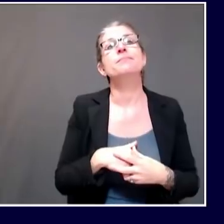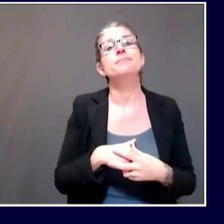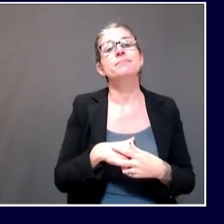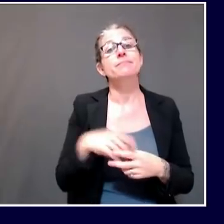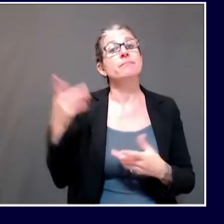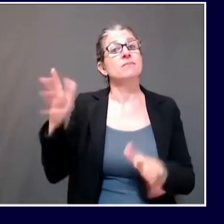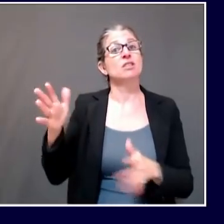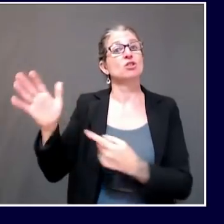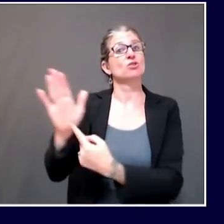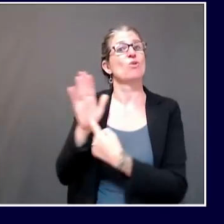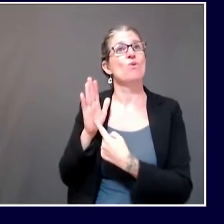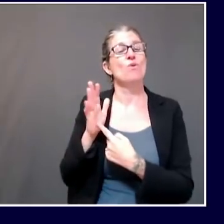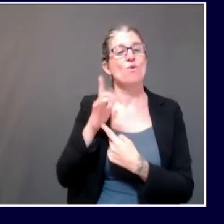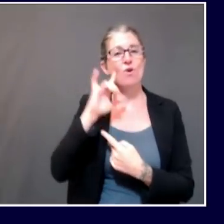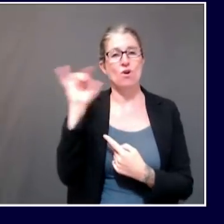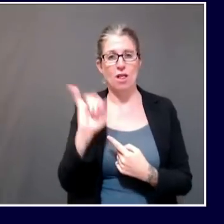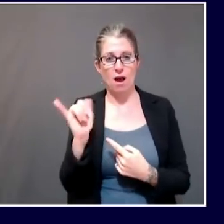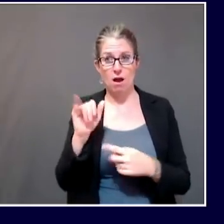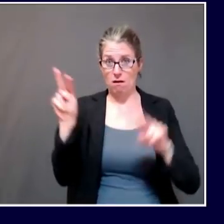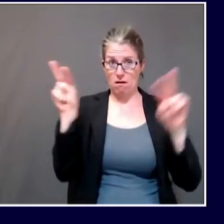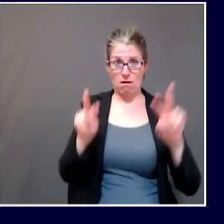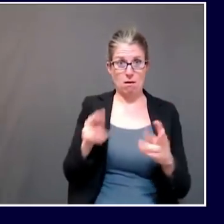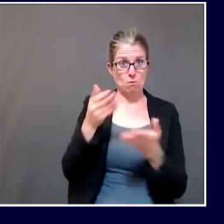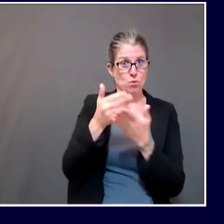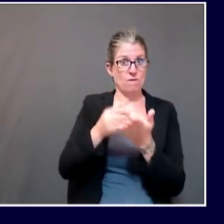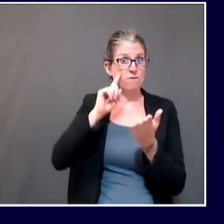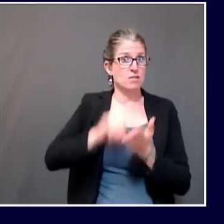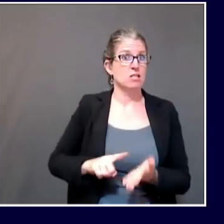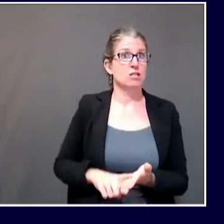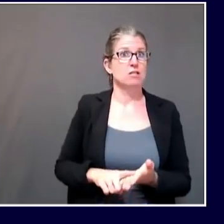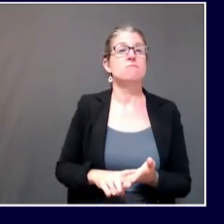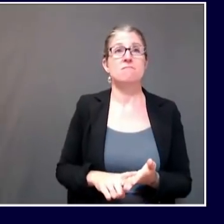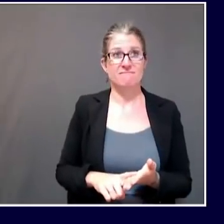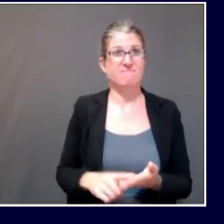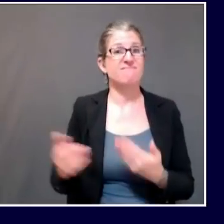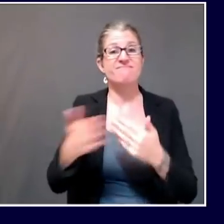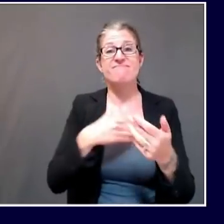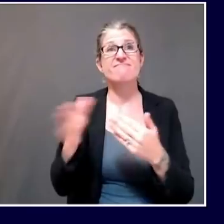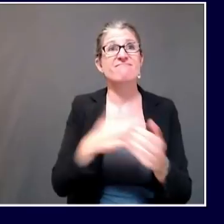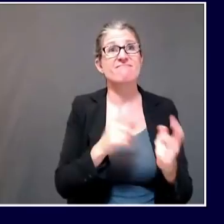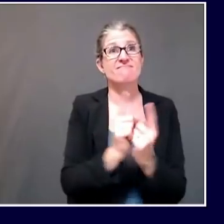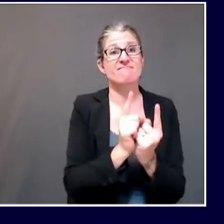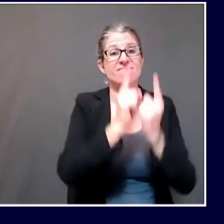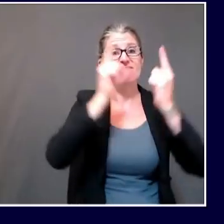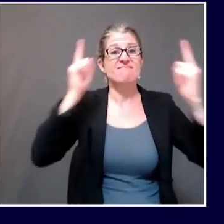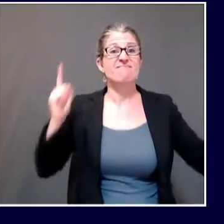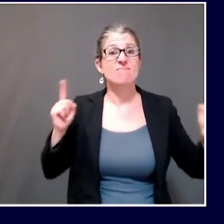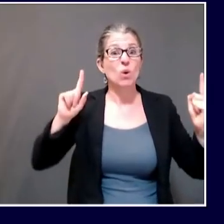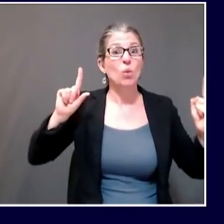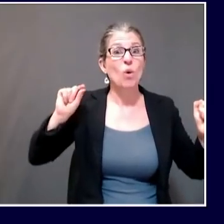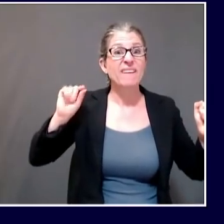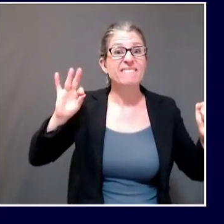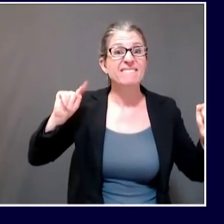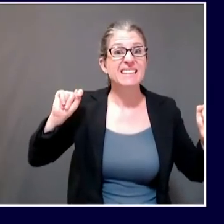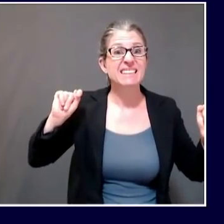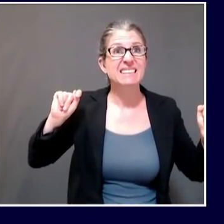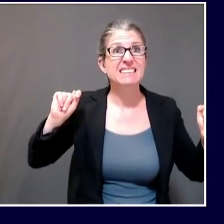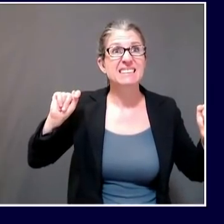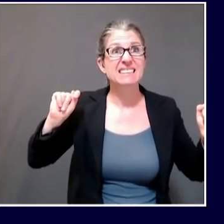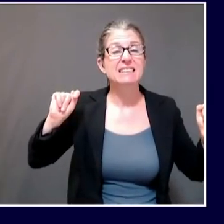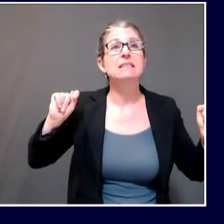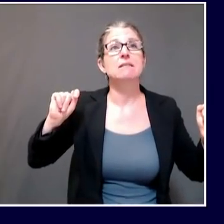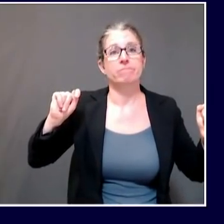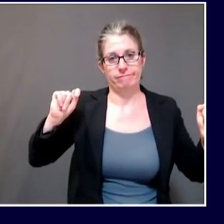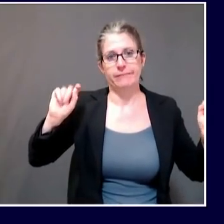of interaction within that classroom, before class, during class, or after class, still exists, even if the students